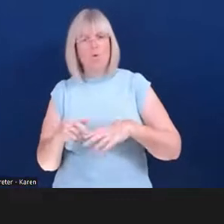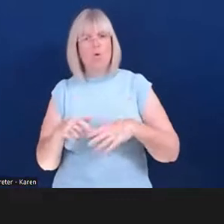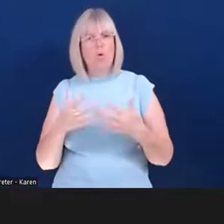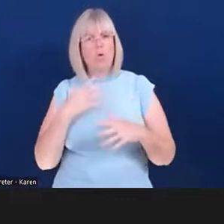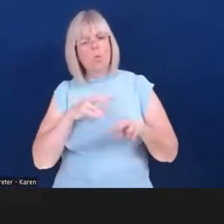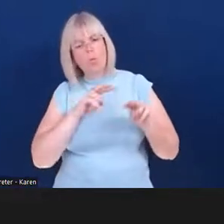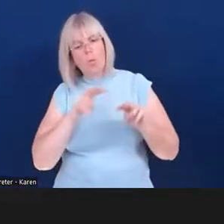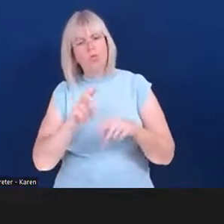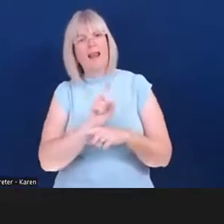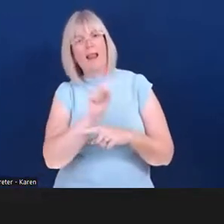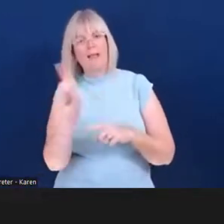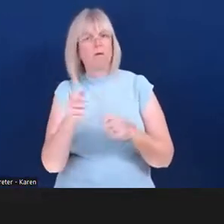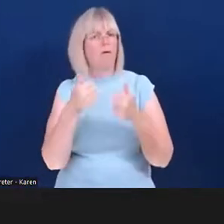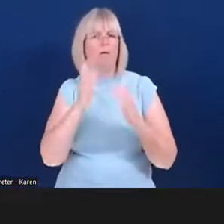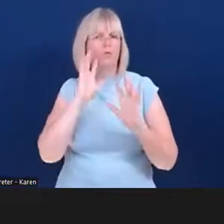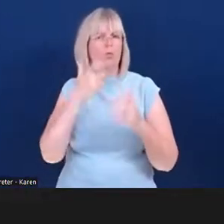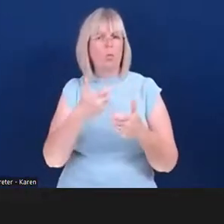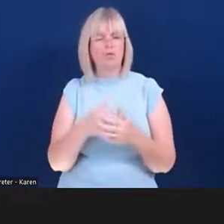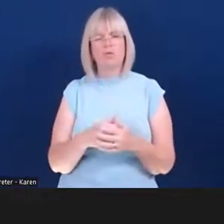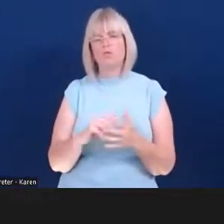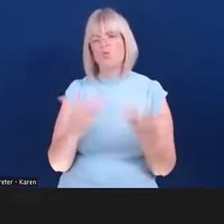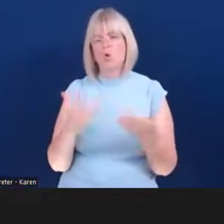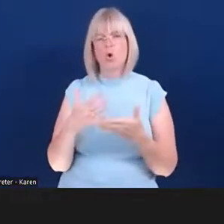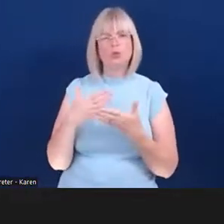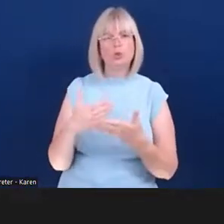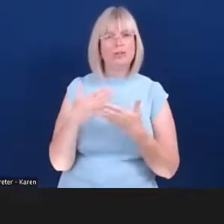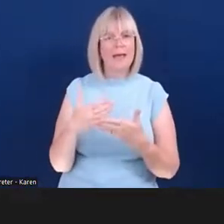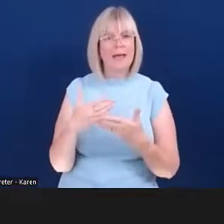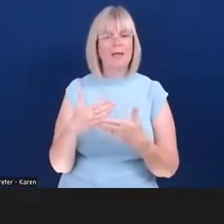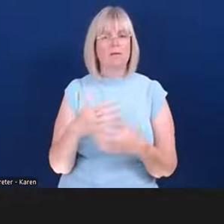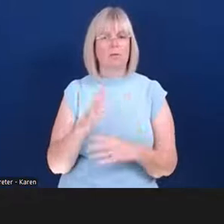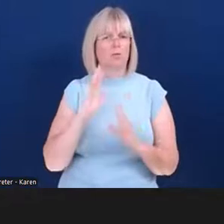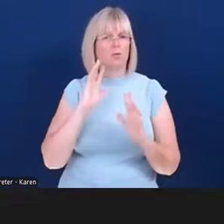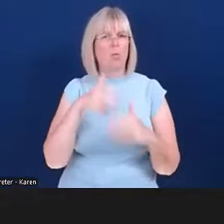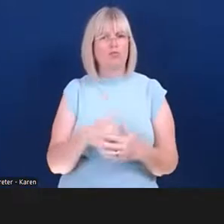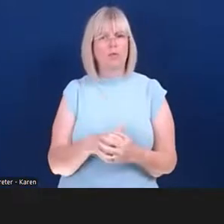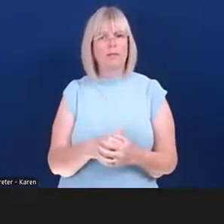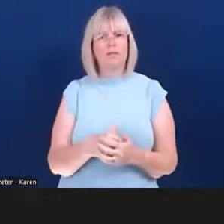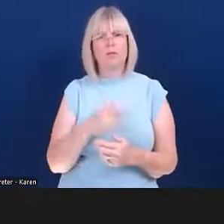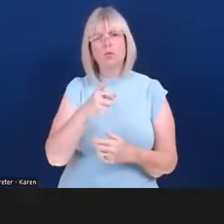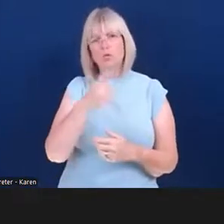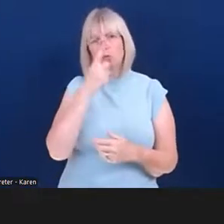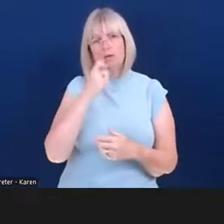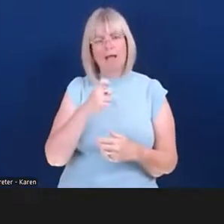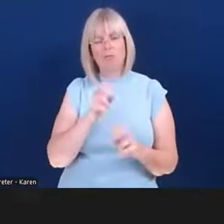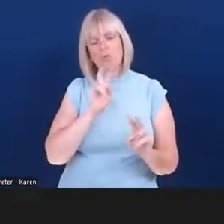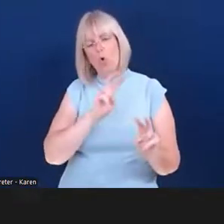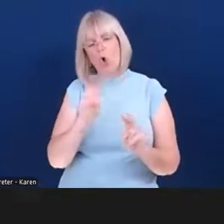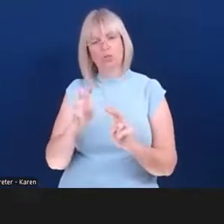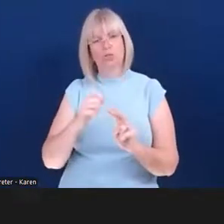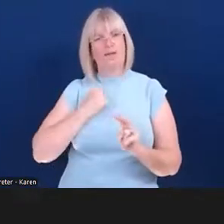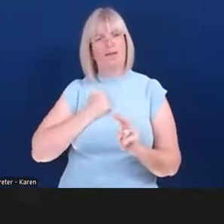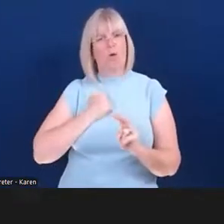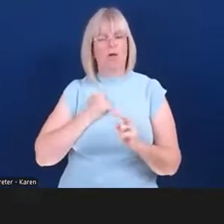And if you want to share the content with any of your colleagues or associates, again, don't worry. You'll be able to get it after the event from our on-demand